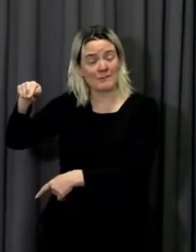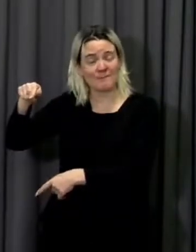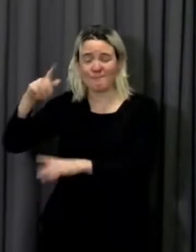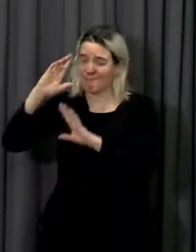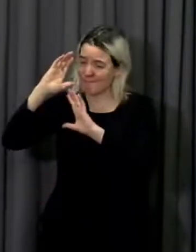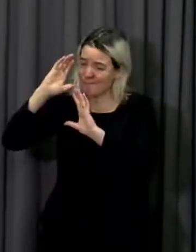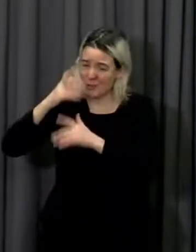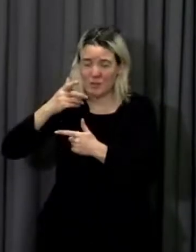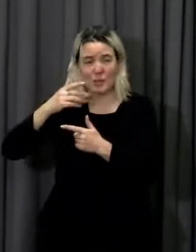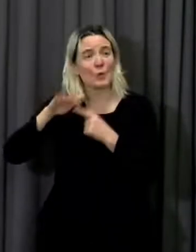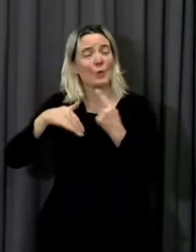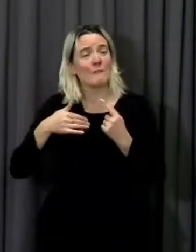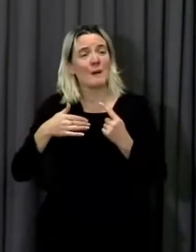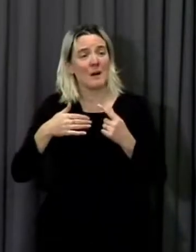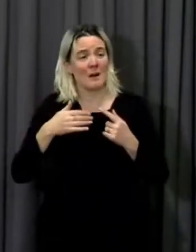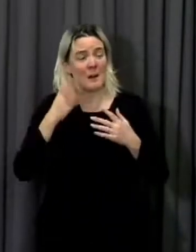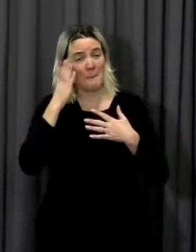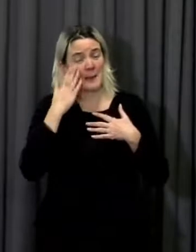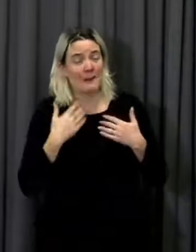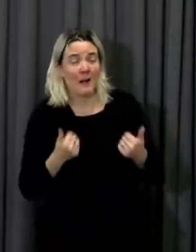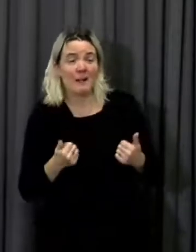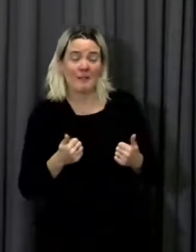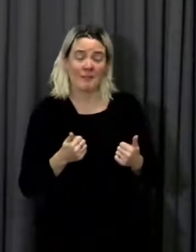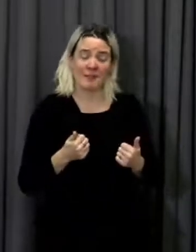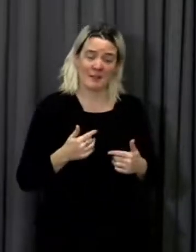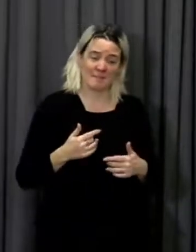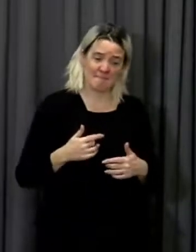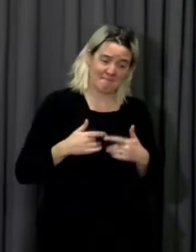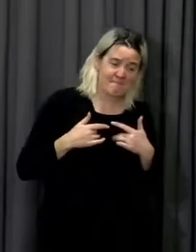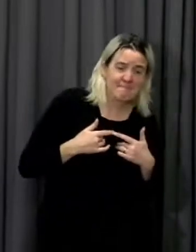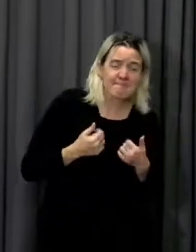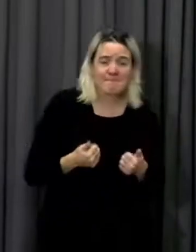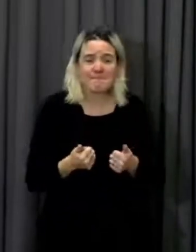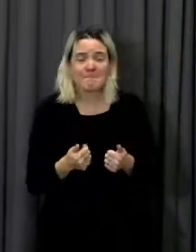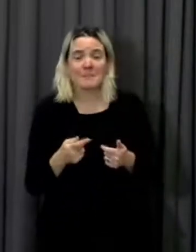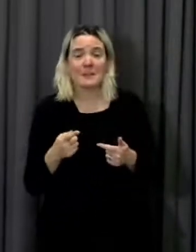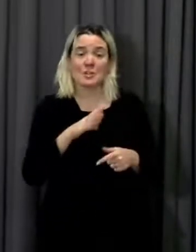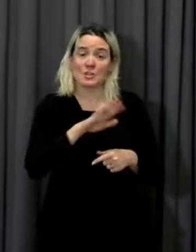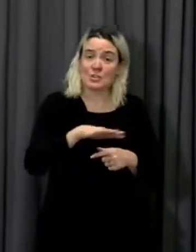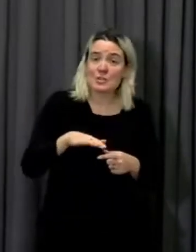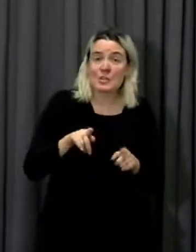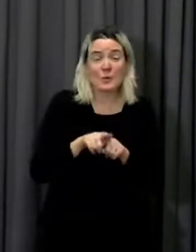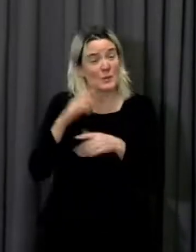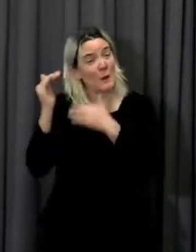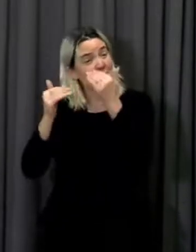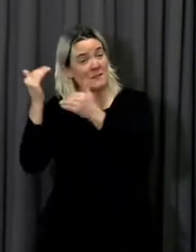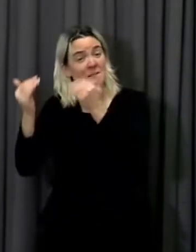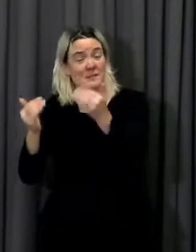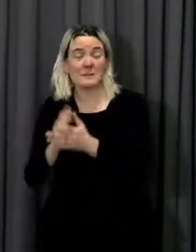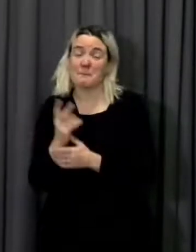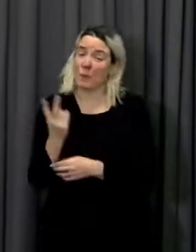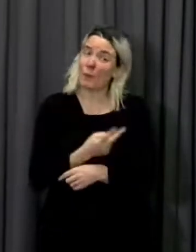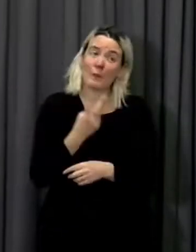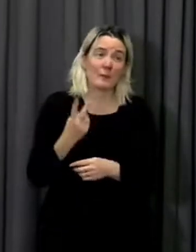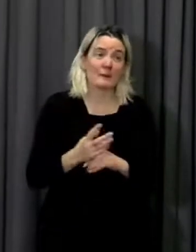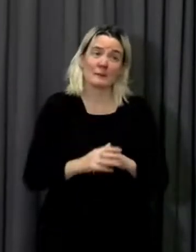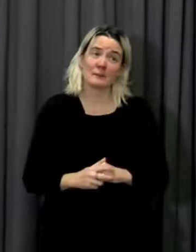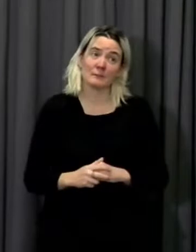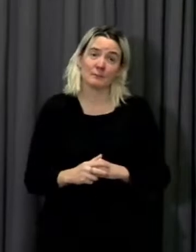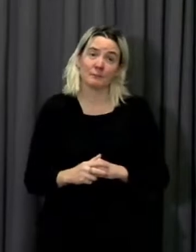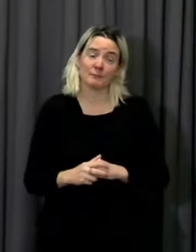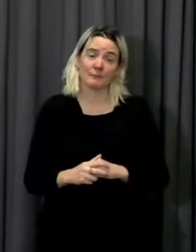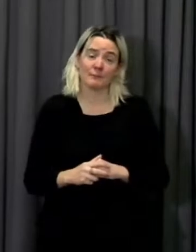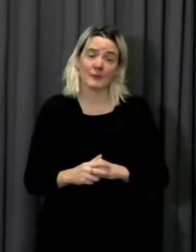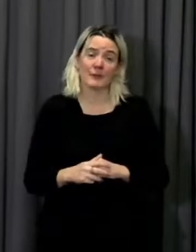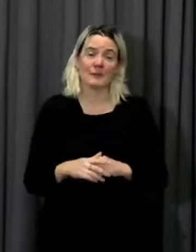concerns that people have in terms of their mental health and well-being. not just children but also the adult population. We know that